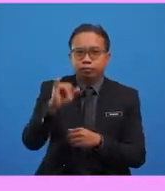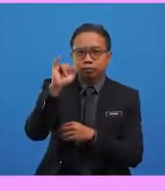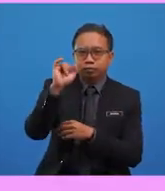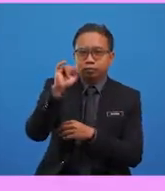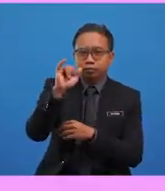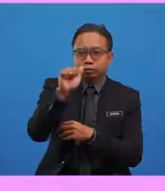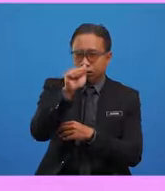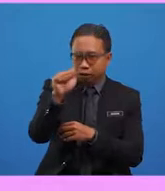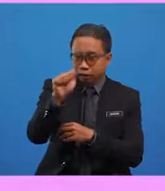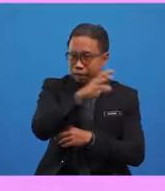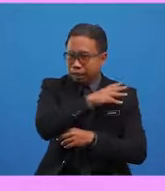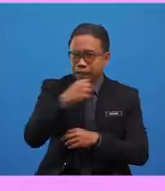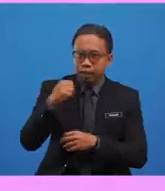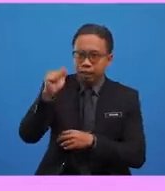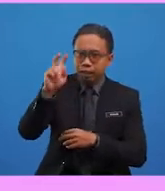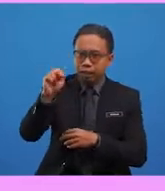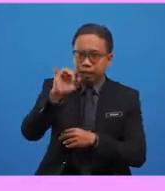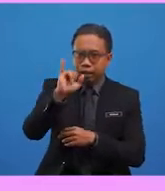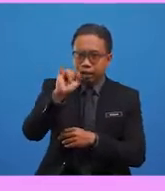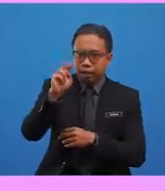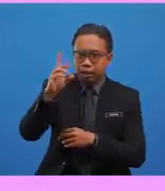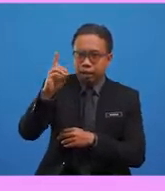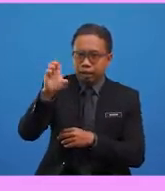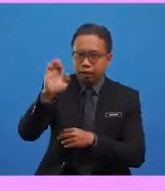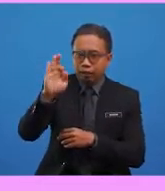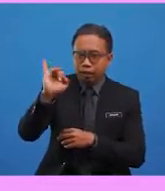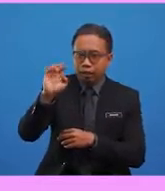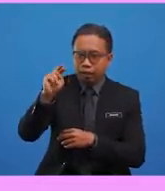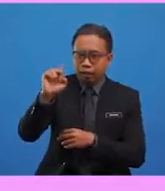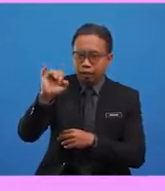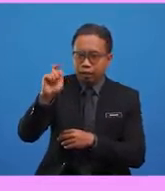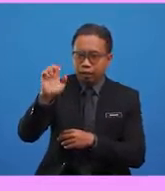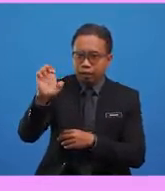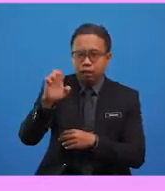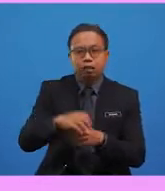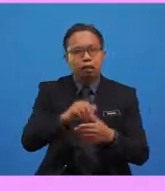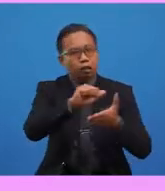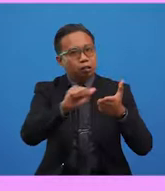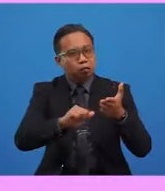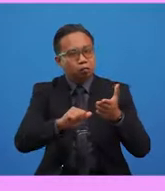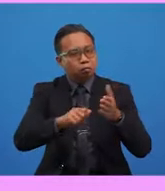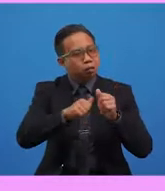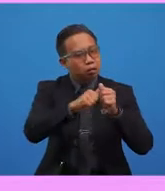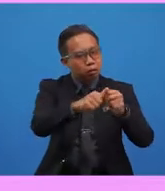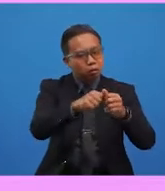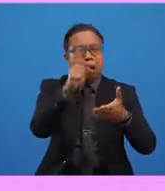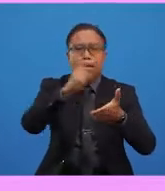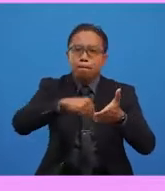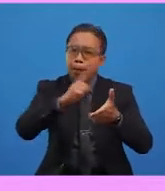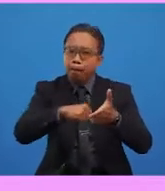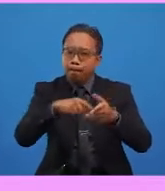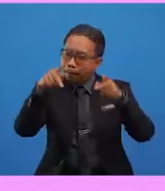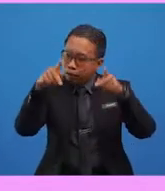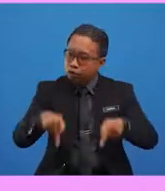A and N are called indefinite articles. Why? Because they do not refer to any particular person,